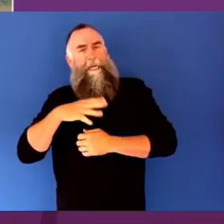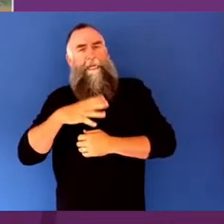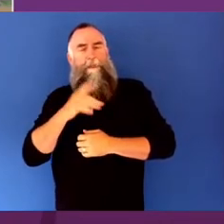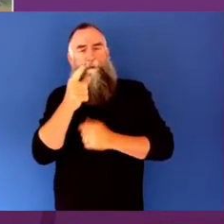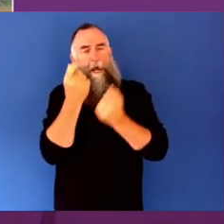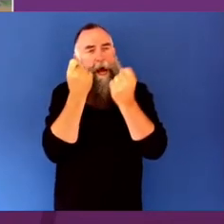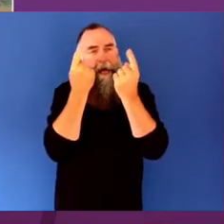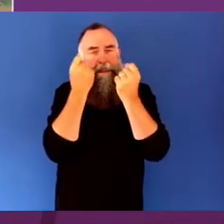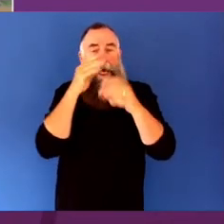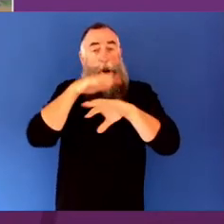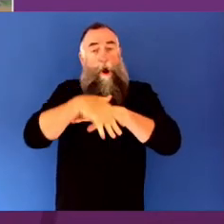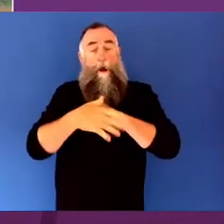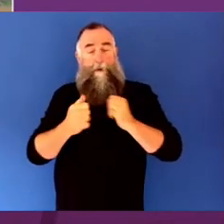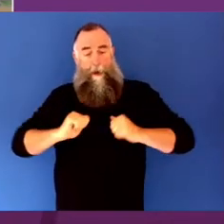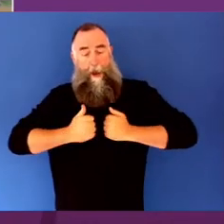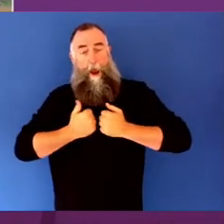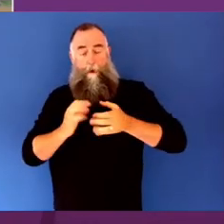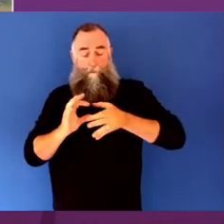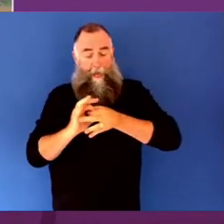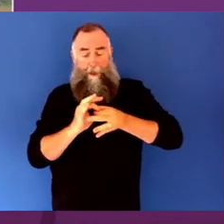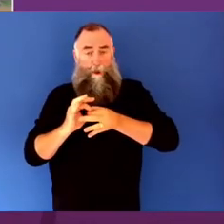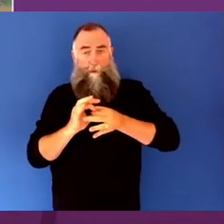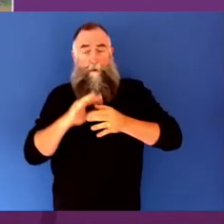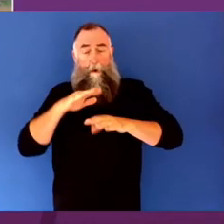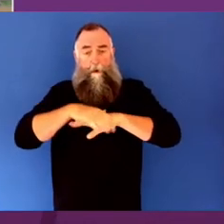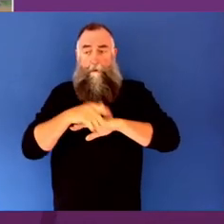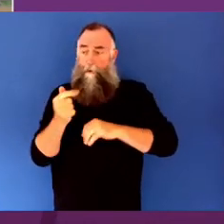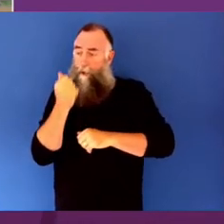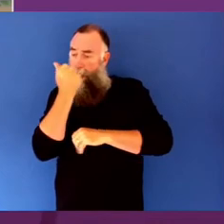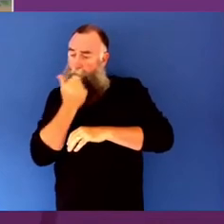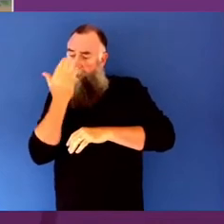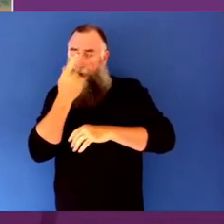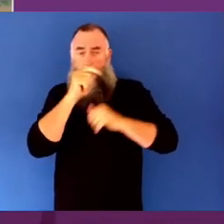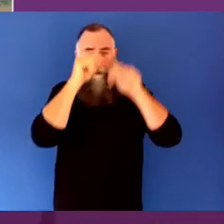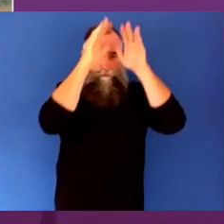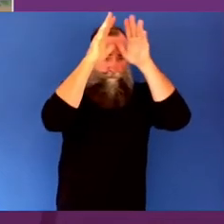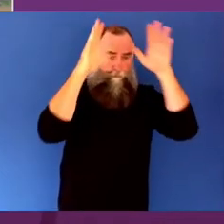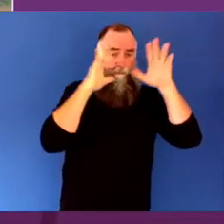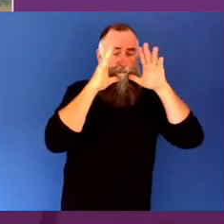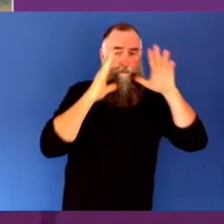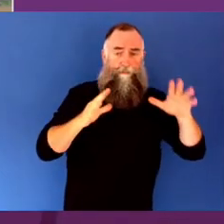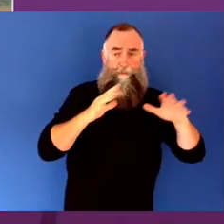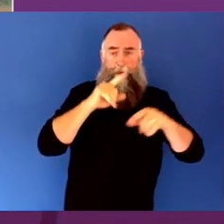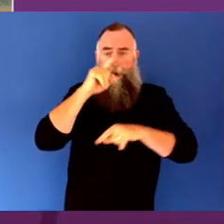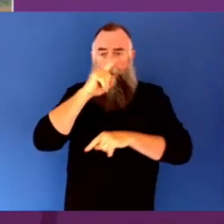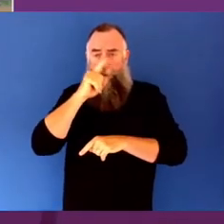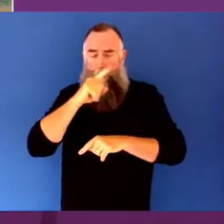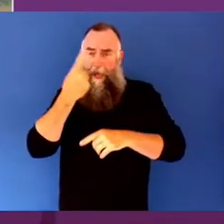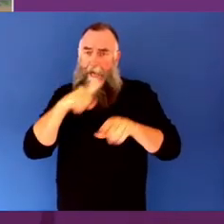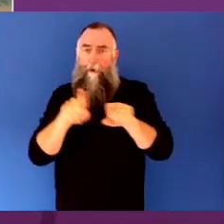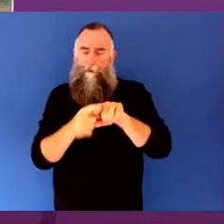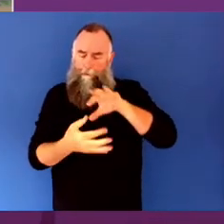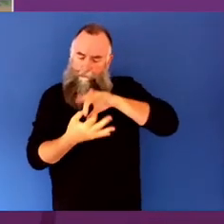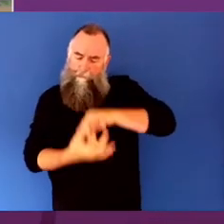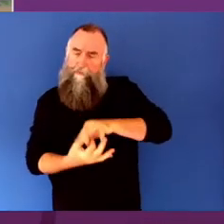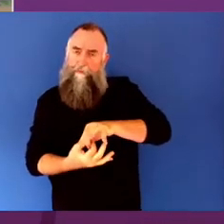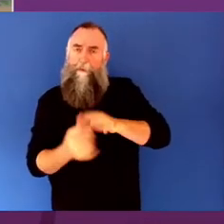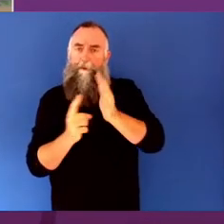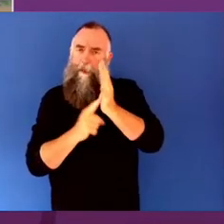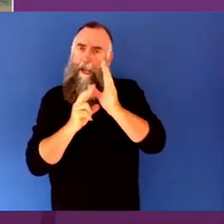between us as Aboriginal and Torres Strait people and the land that we're here. But more importantly,